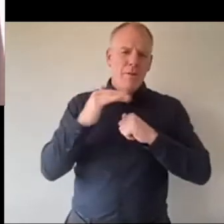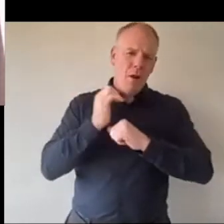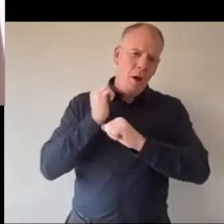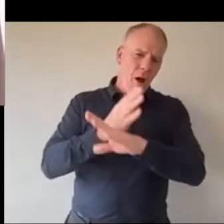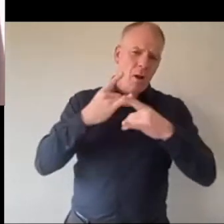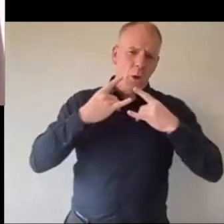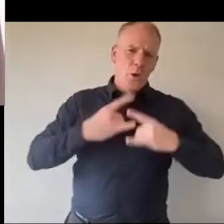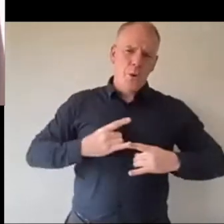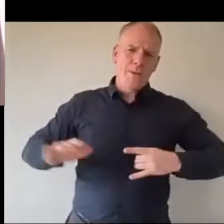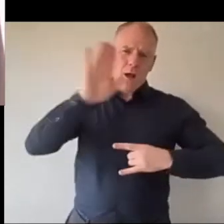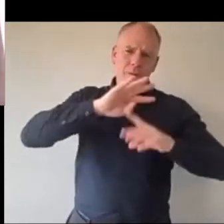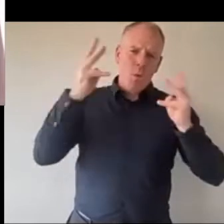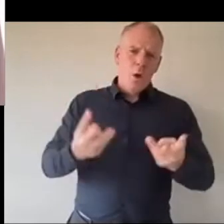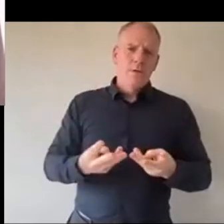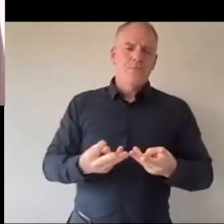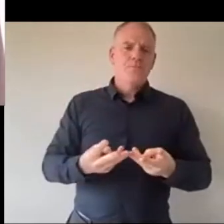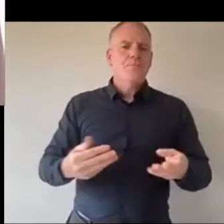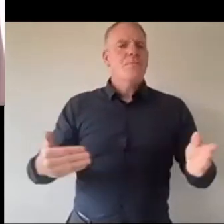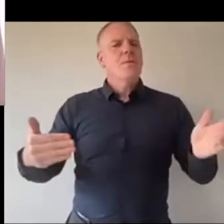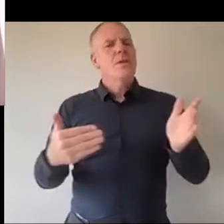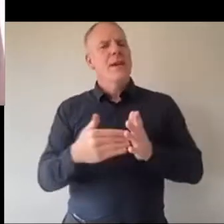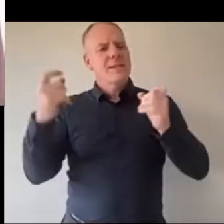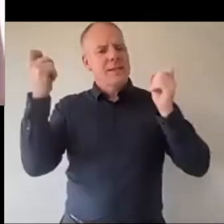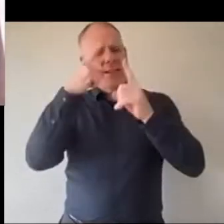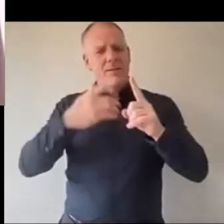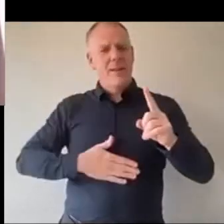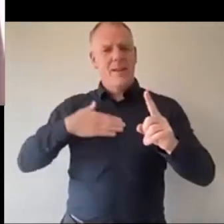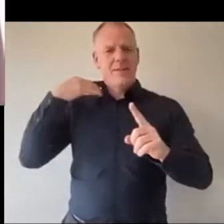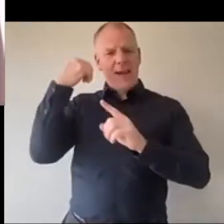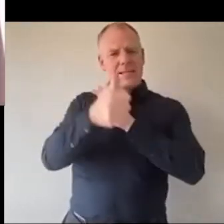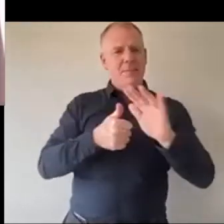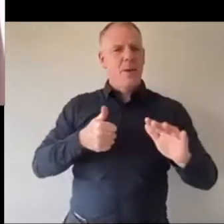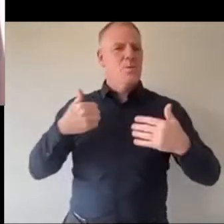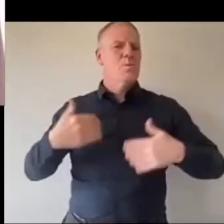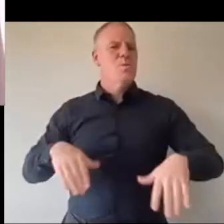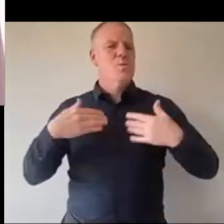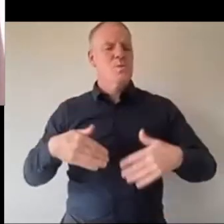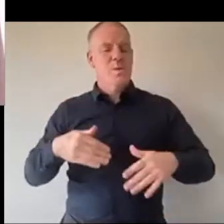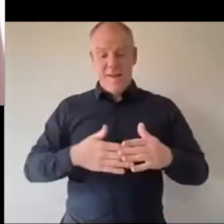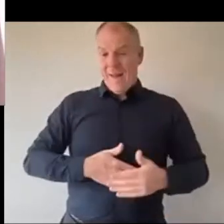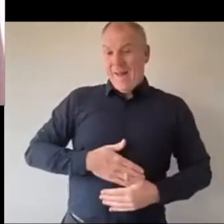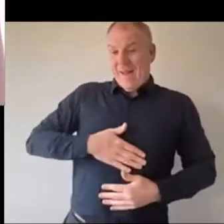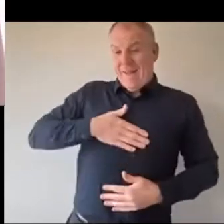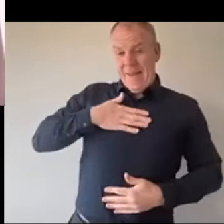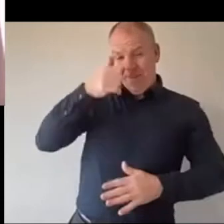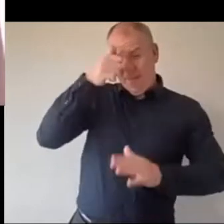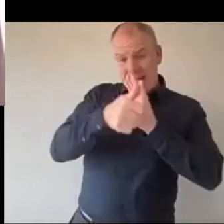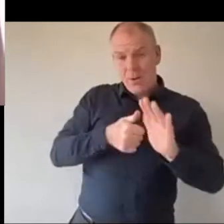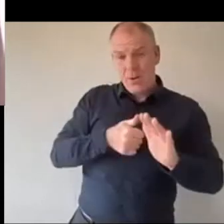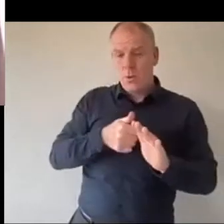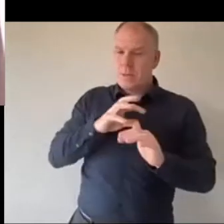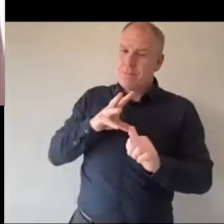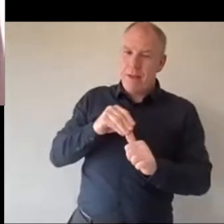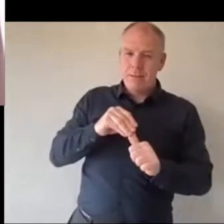I'm trying to say is as tough as this has been, it's lived experience and lived experience is a very special type of resilience and psychological flexibility